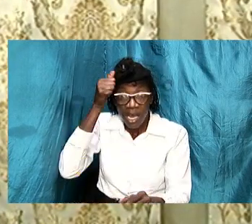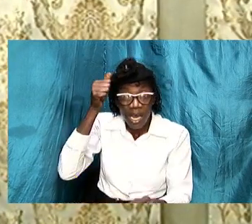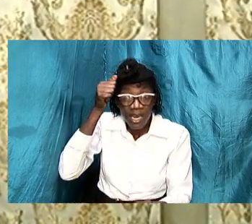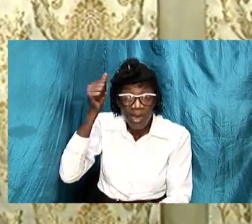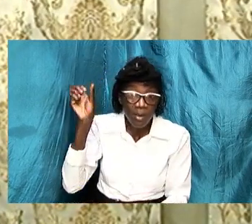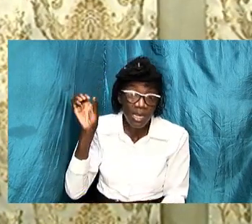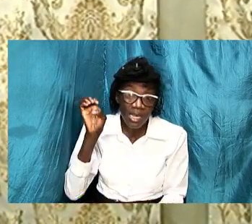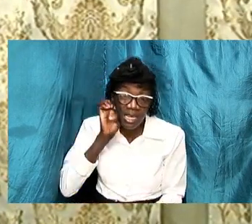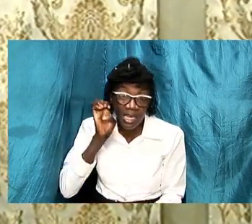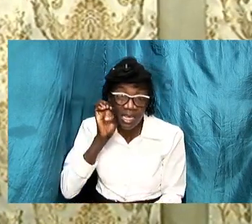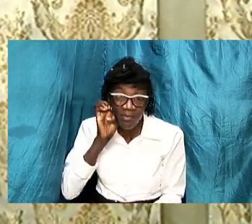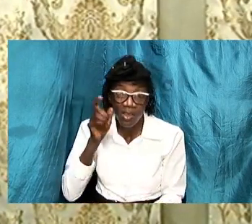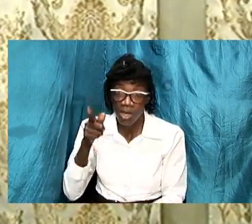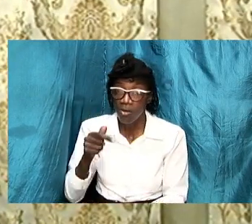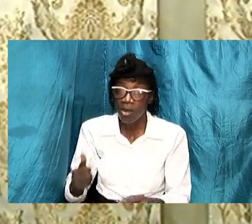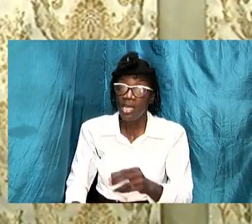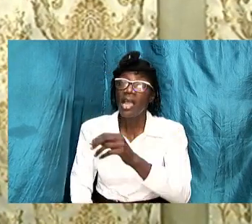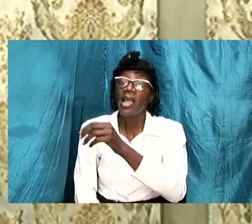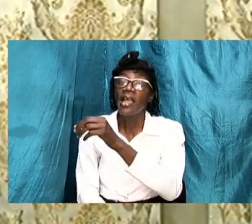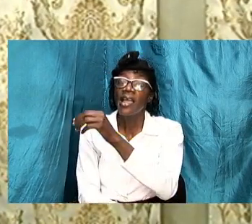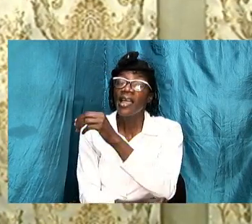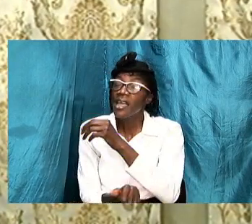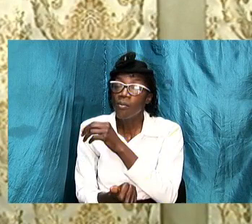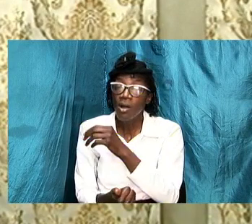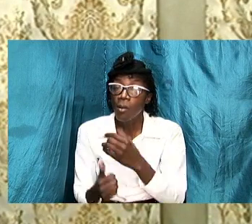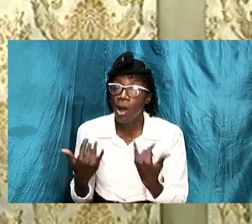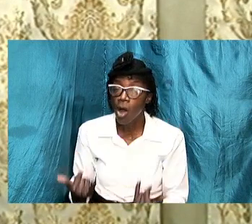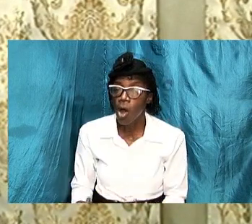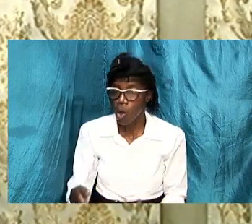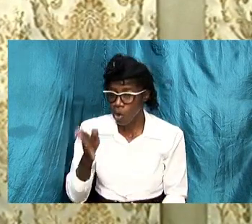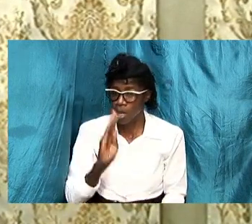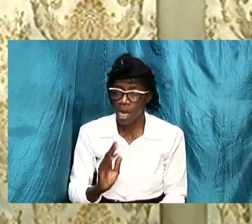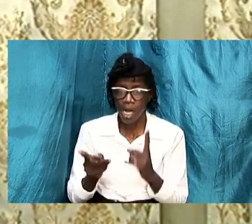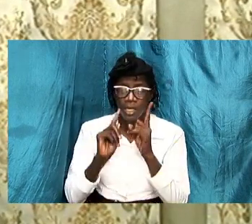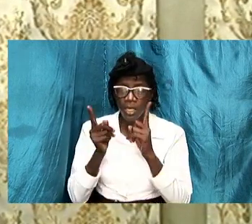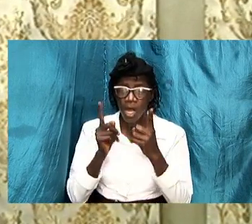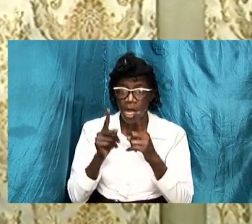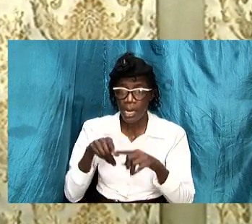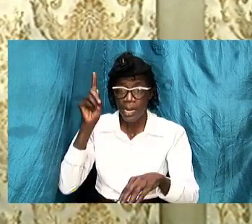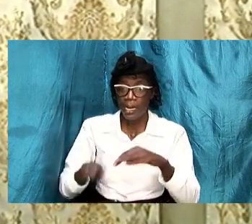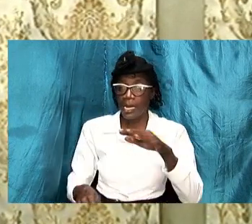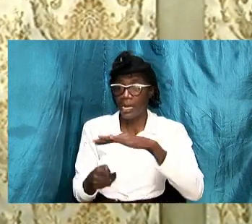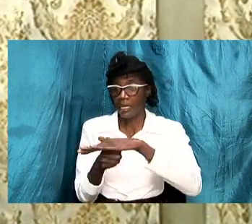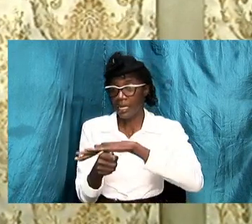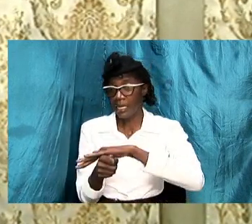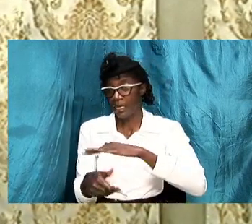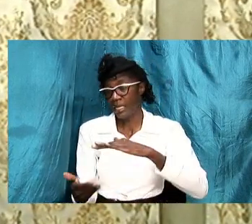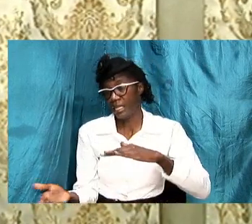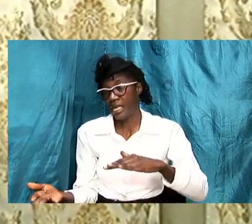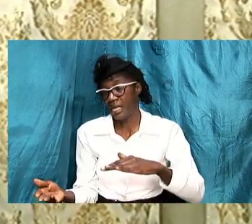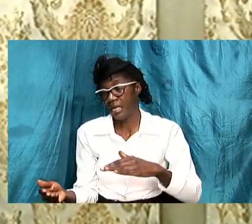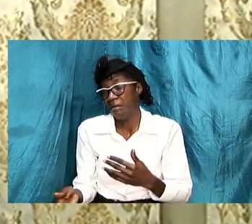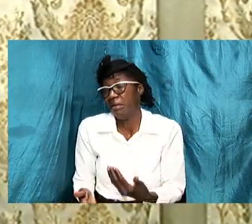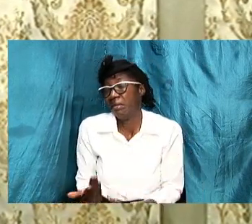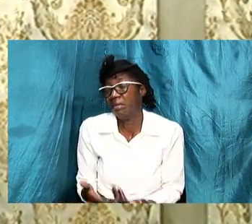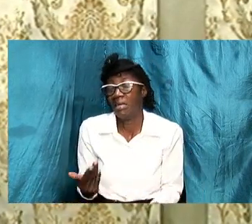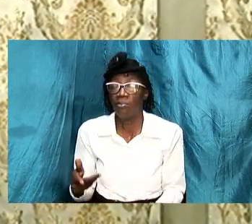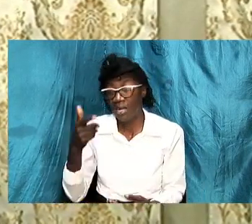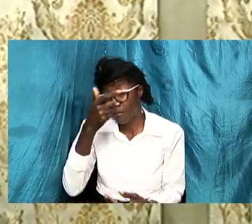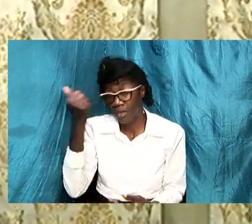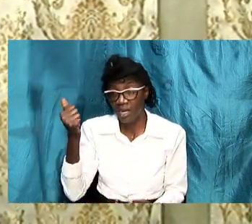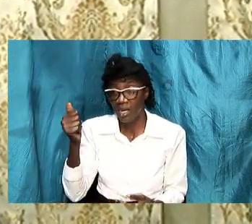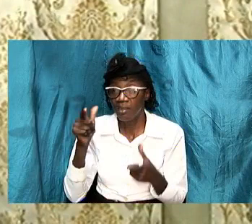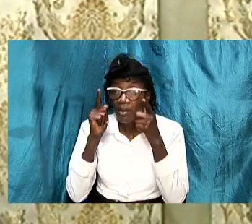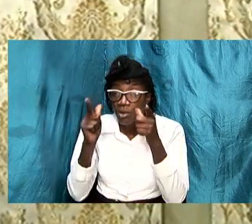abraham and how god spoke to him couldn't hide anything from him simply because he